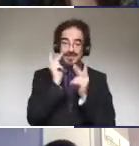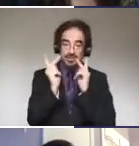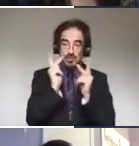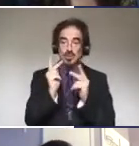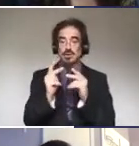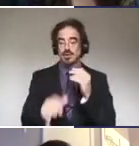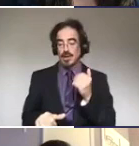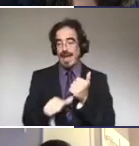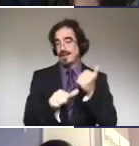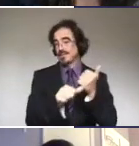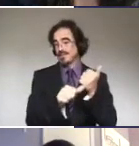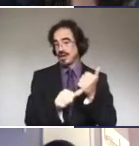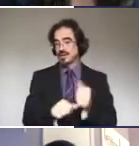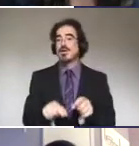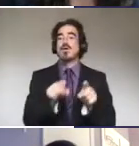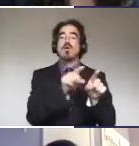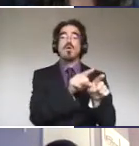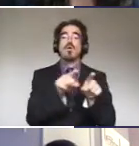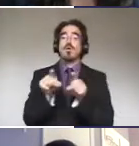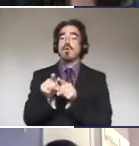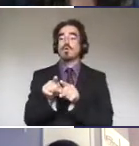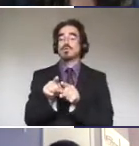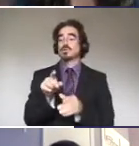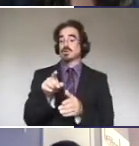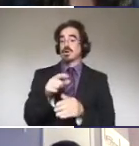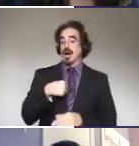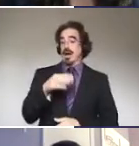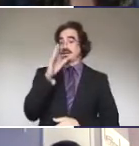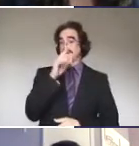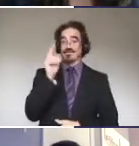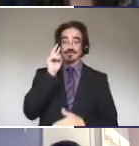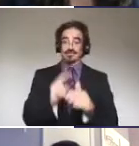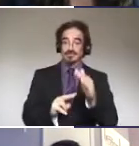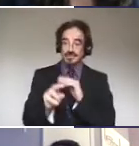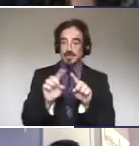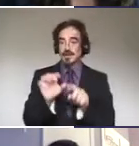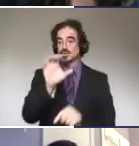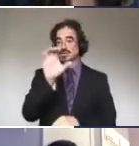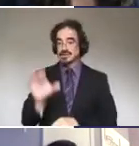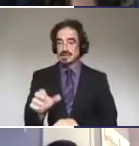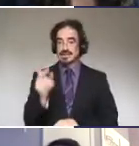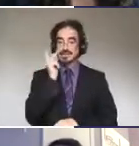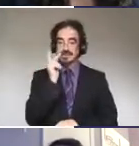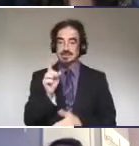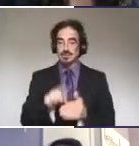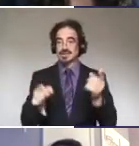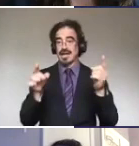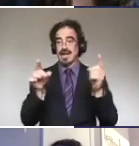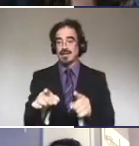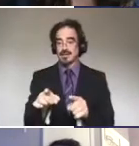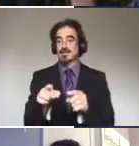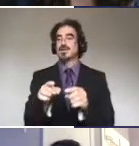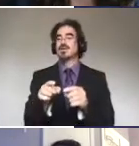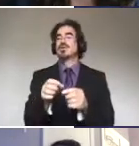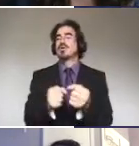Um, and also what's happened that I never really foresaw, but now Christina is seeing the fruits of it, is, um, promoting medical